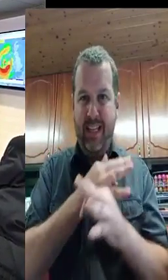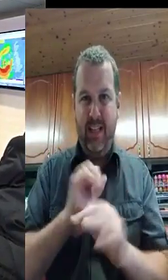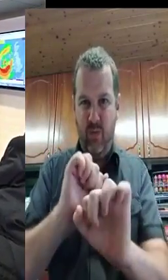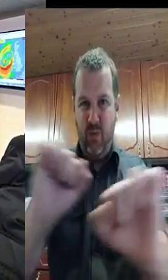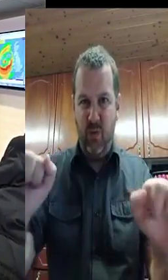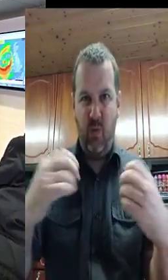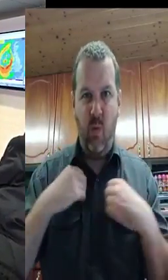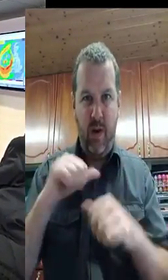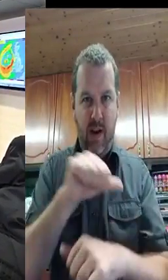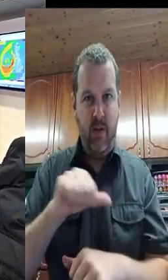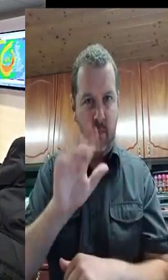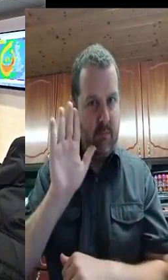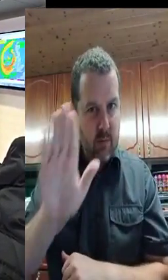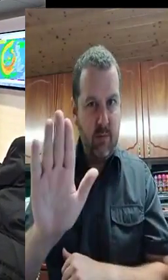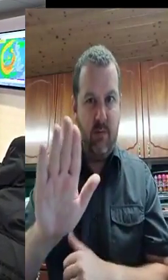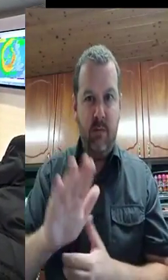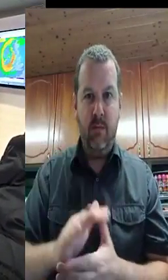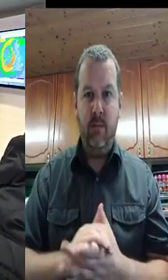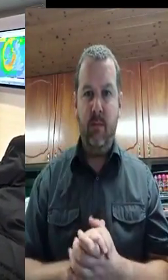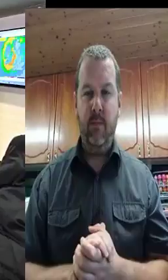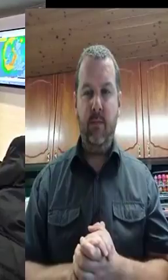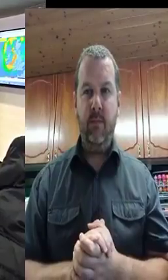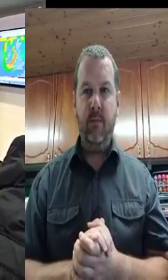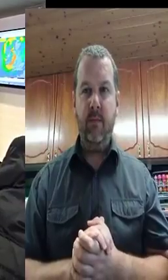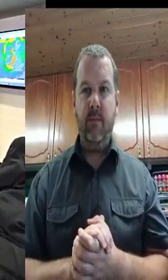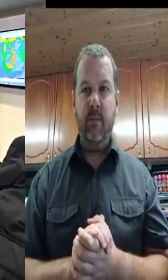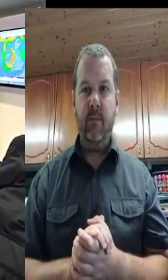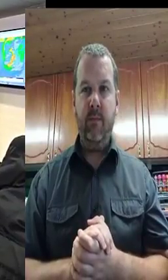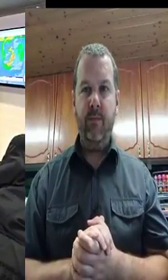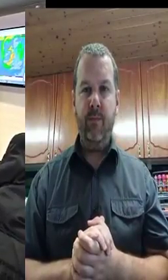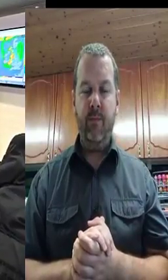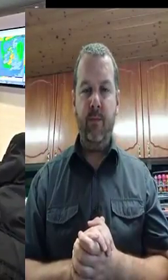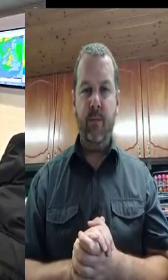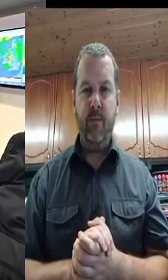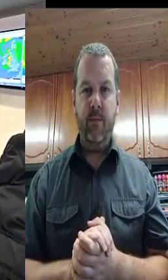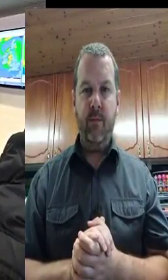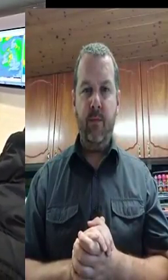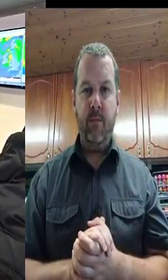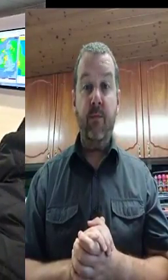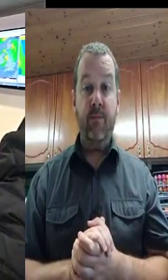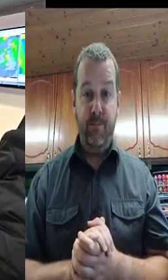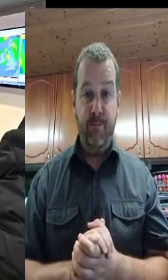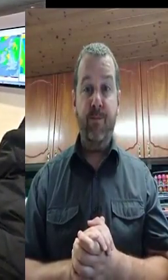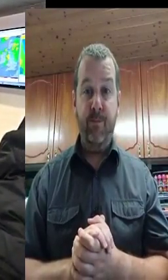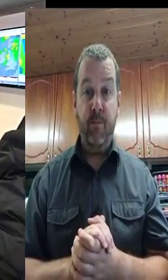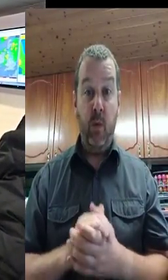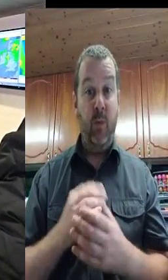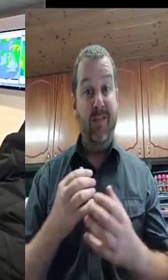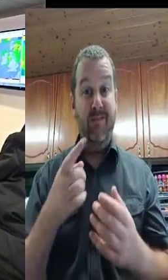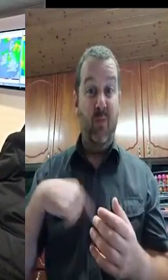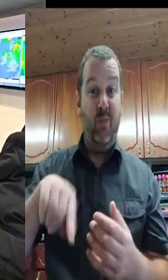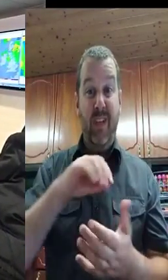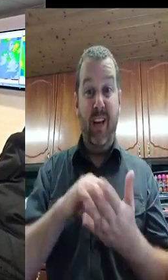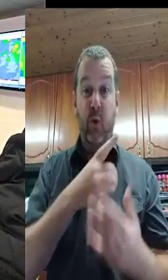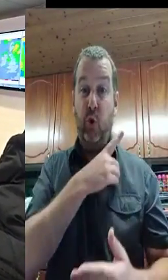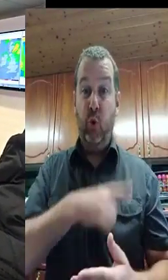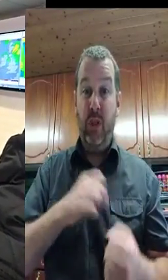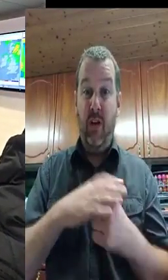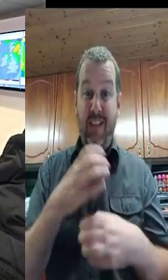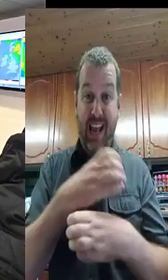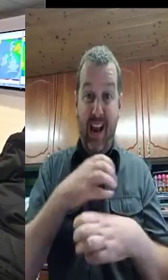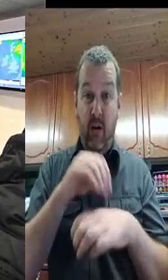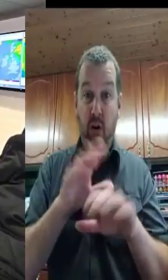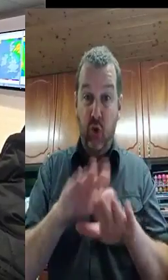and child care facilities not to open tomorrow in the red counties. School transport will not be operating in red county risks